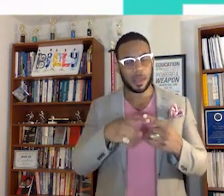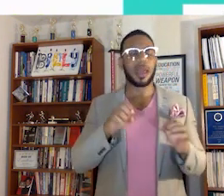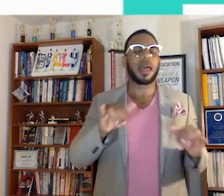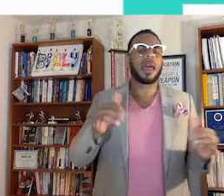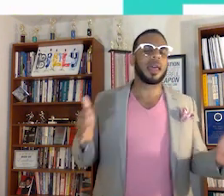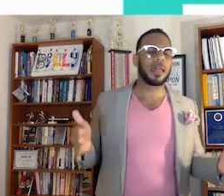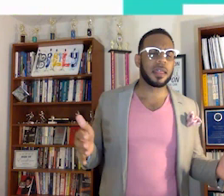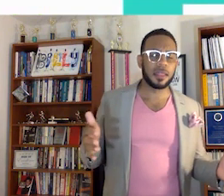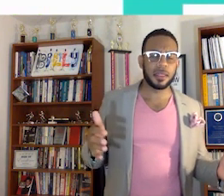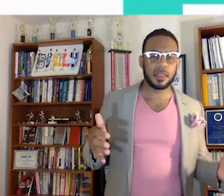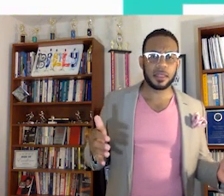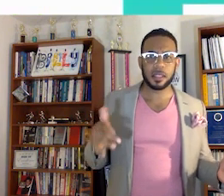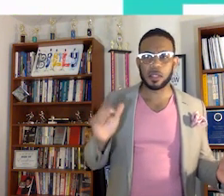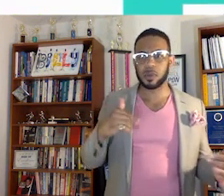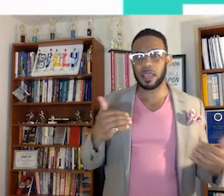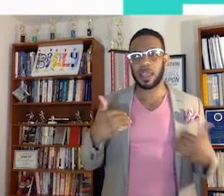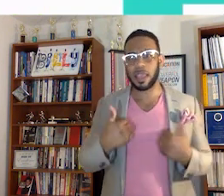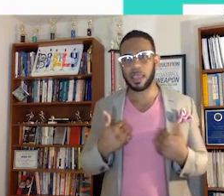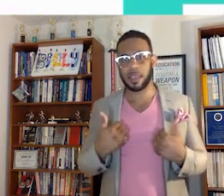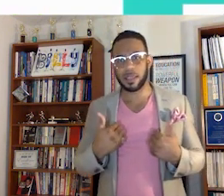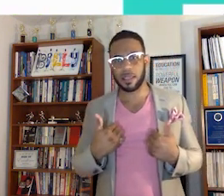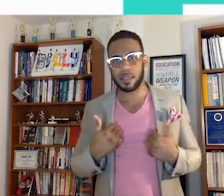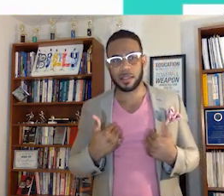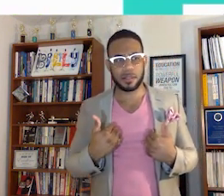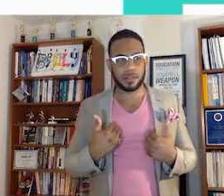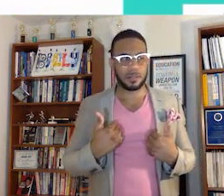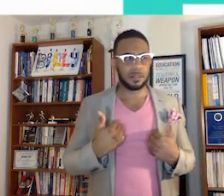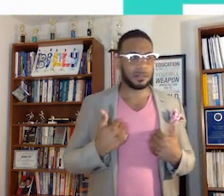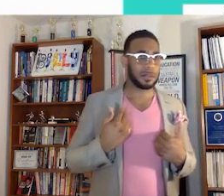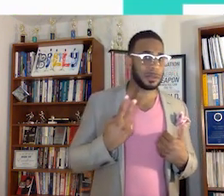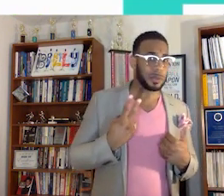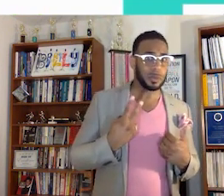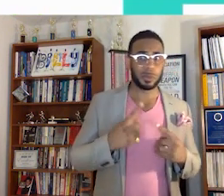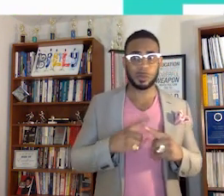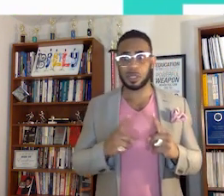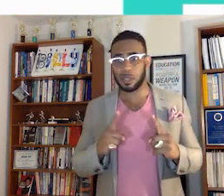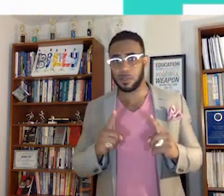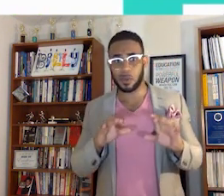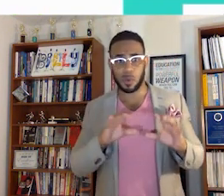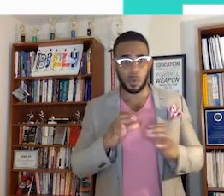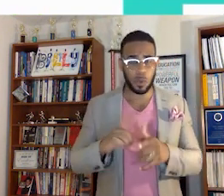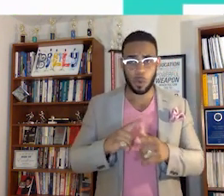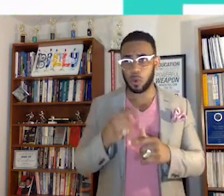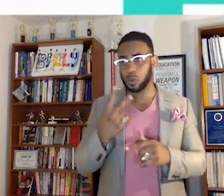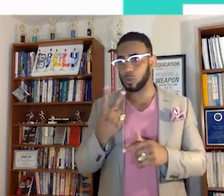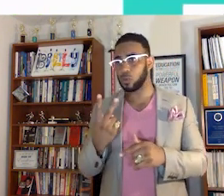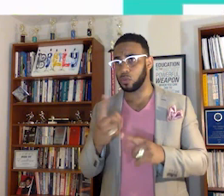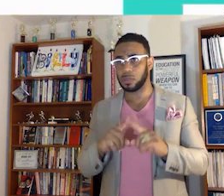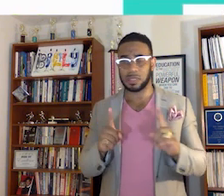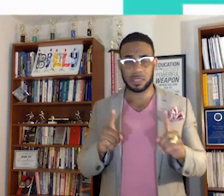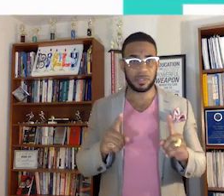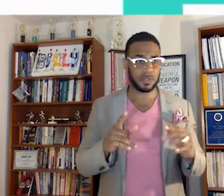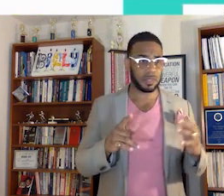hey, should we have two different courses or two different